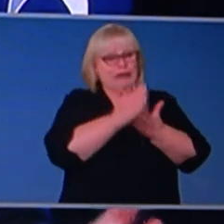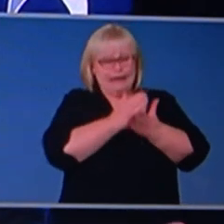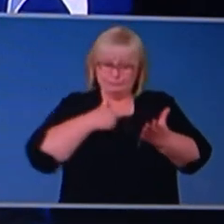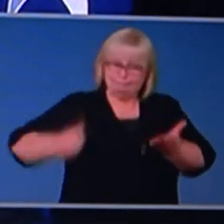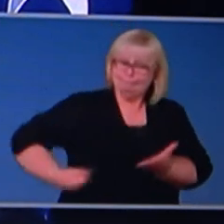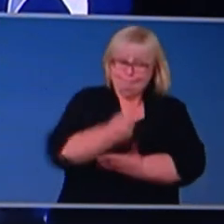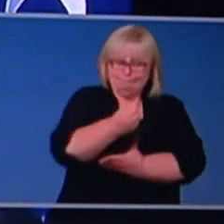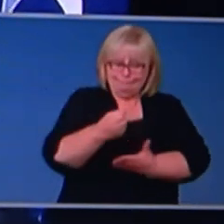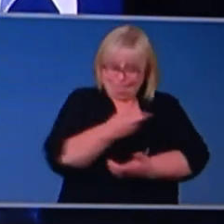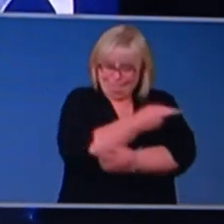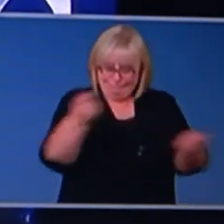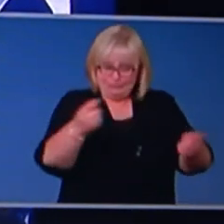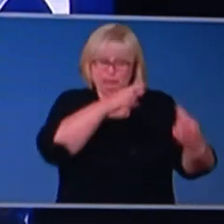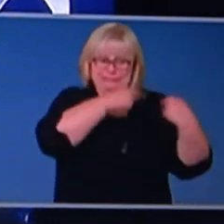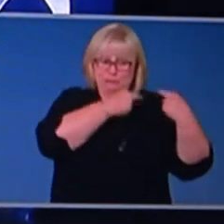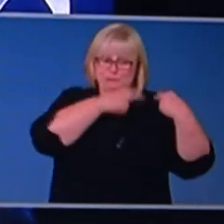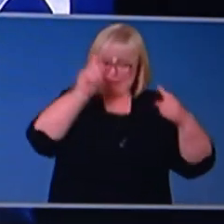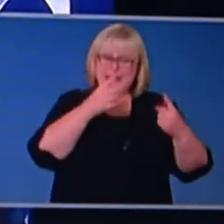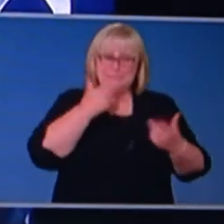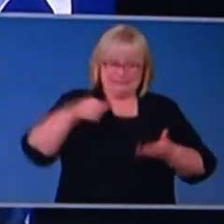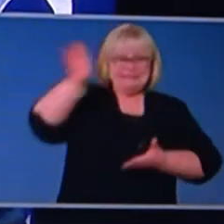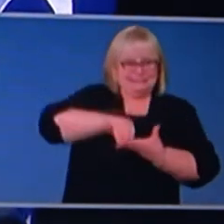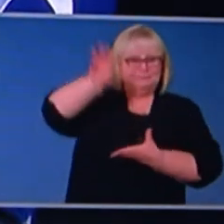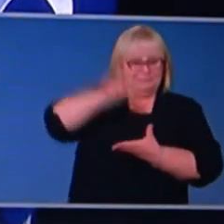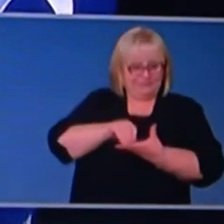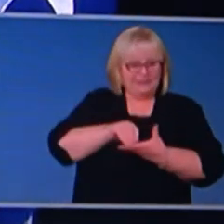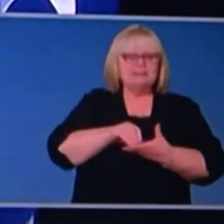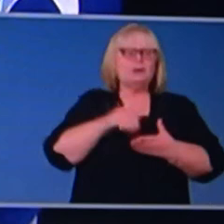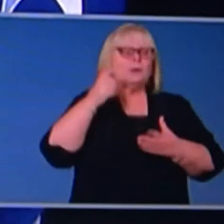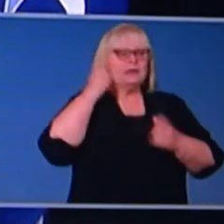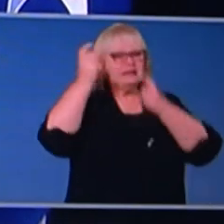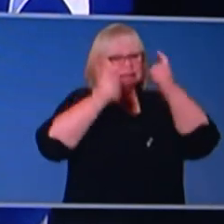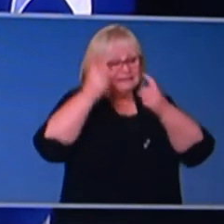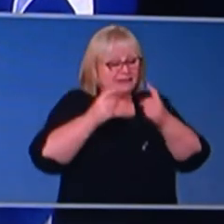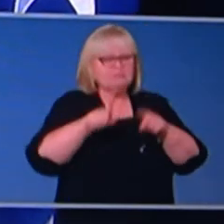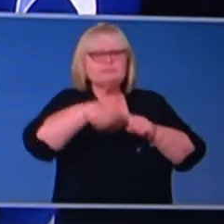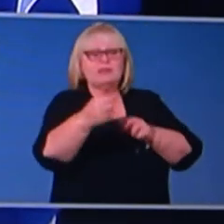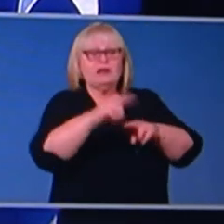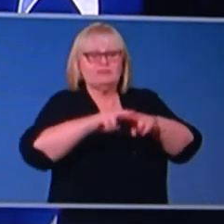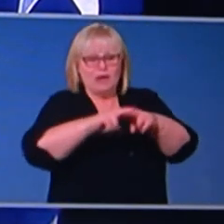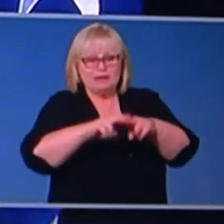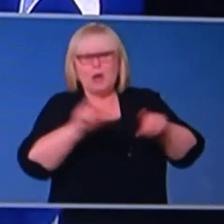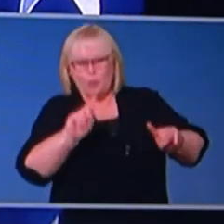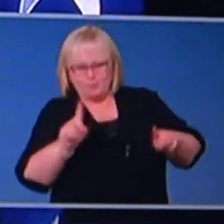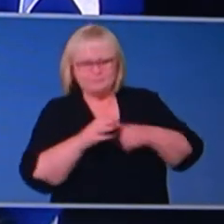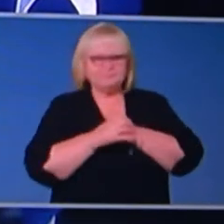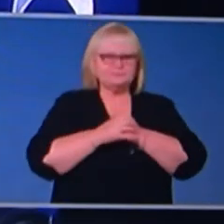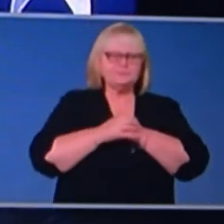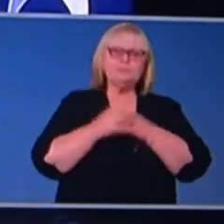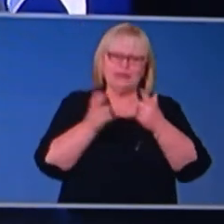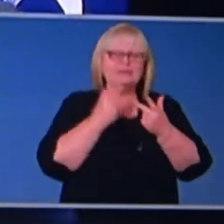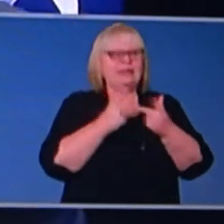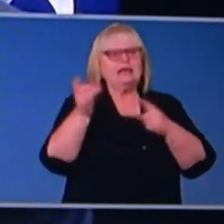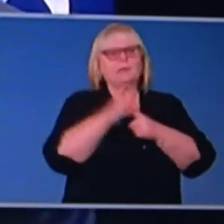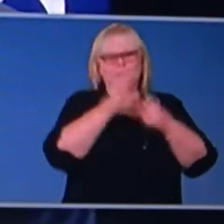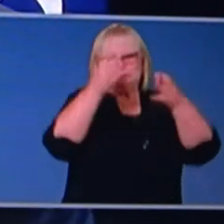as we get through this next seven days. And we will consider that when we come together in a week from now. Now, in terms of some other important decisions that we've